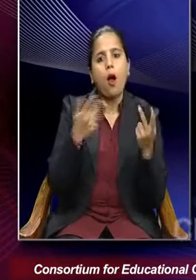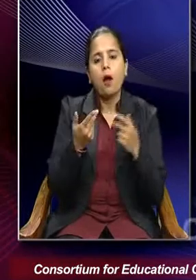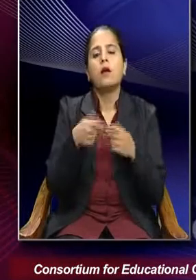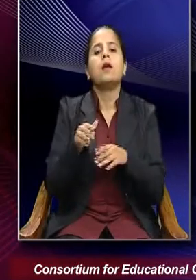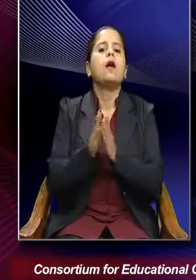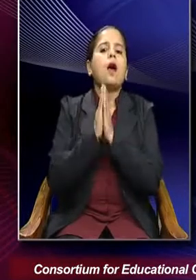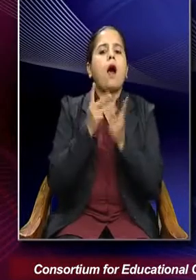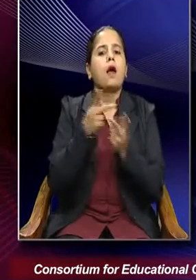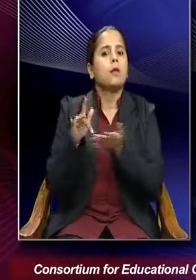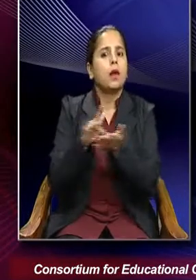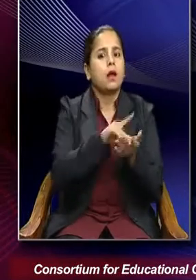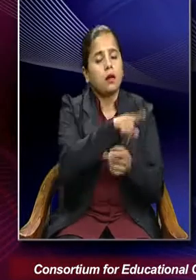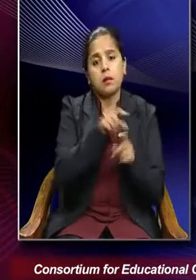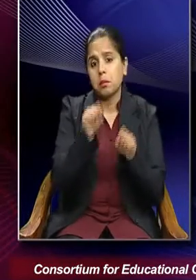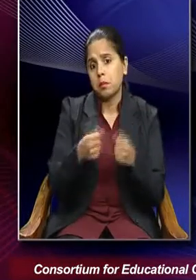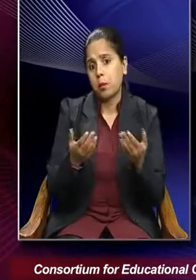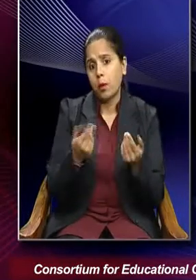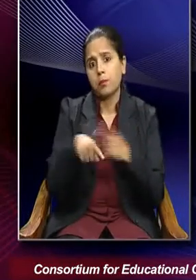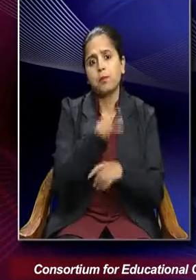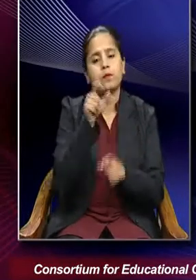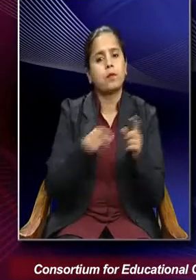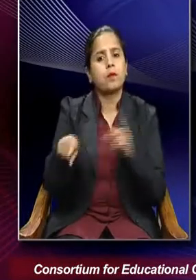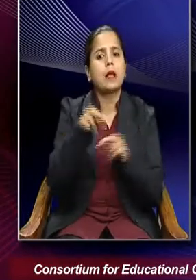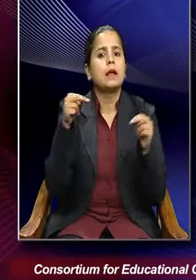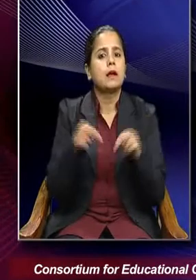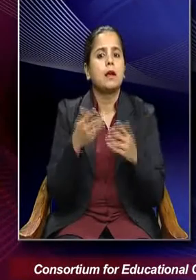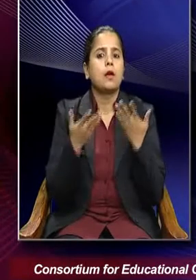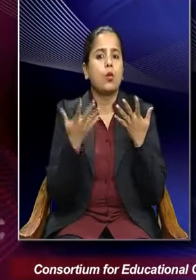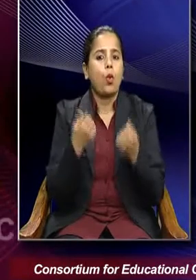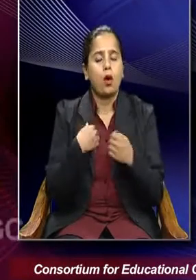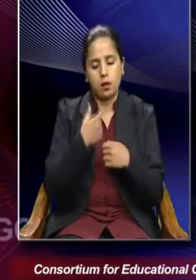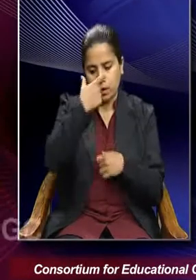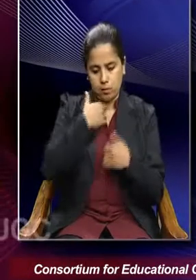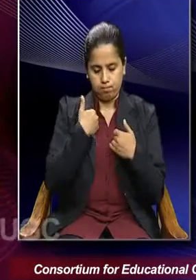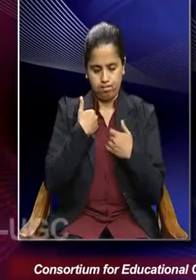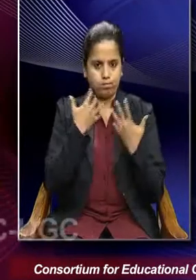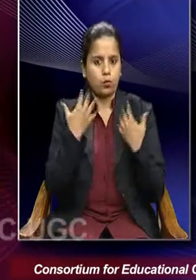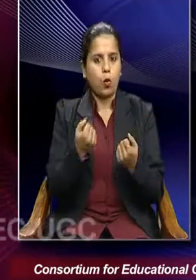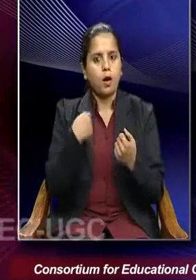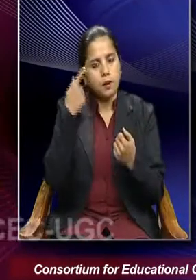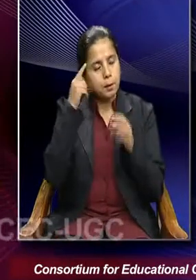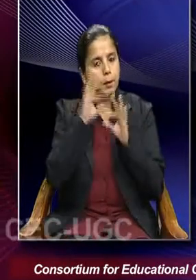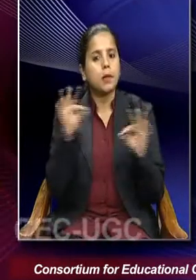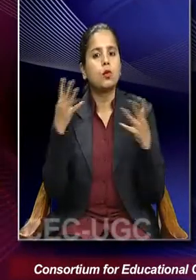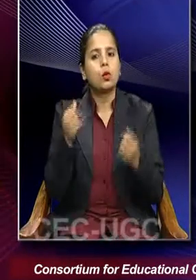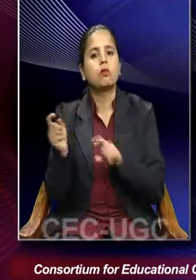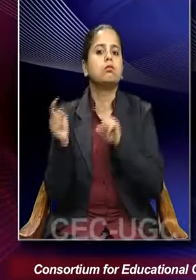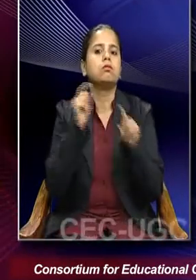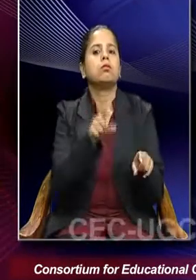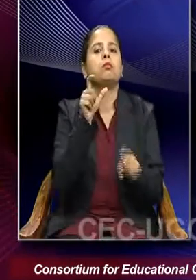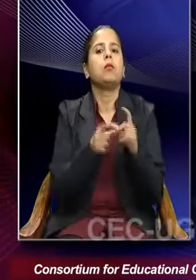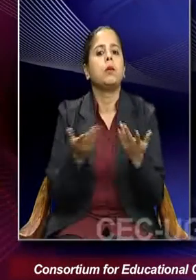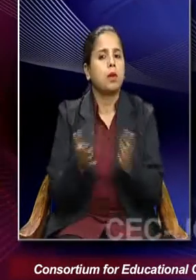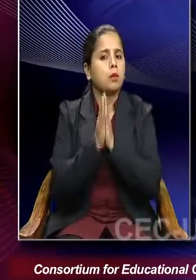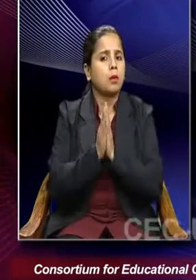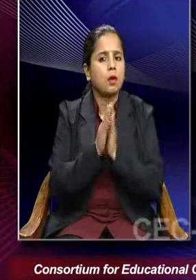of worship can also be a place where people meet individuals. So that is something which is a kind of